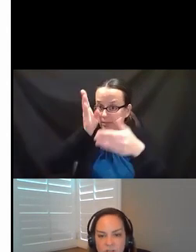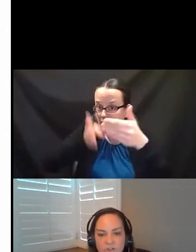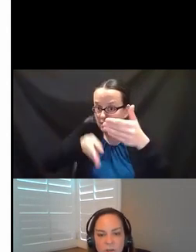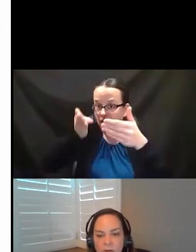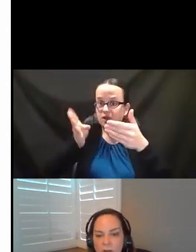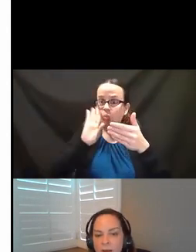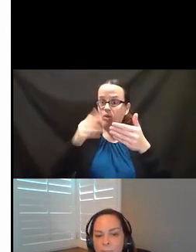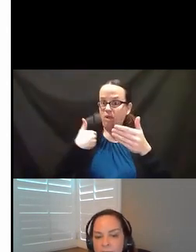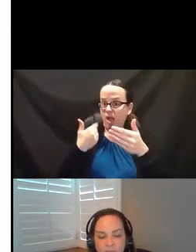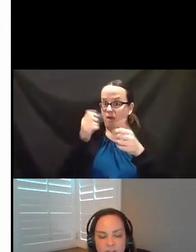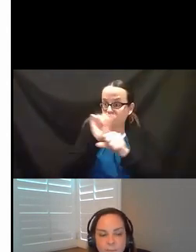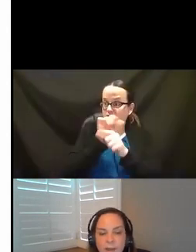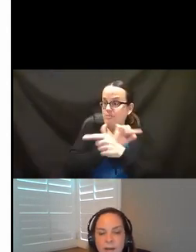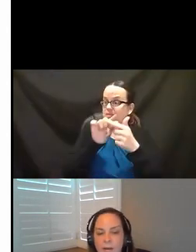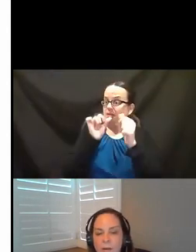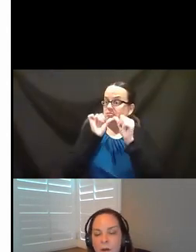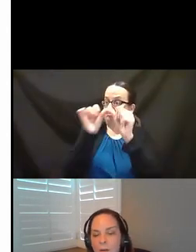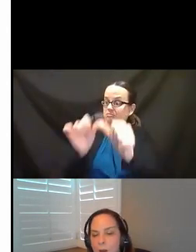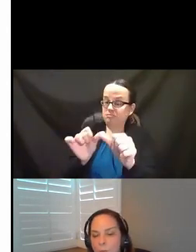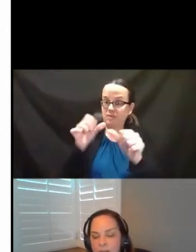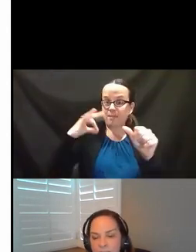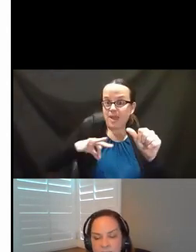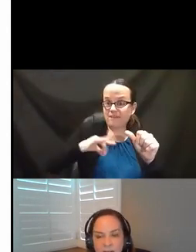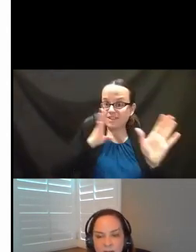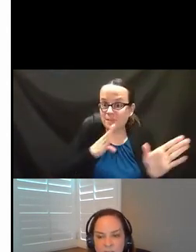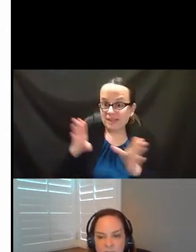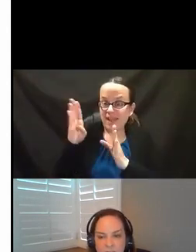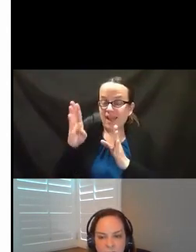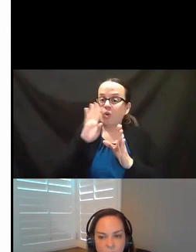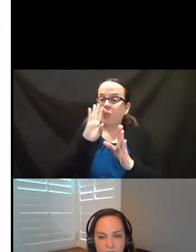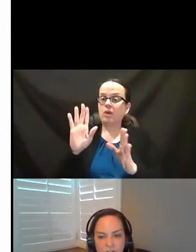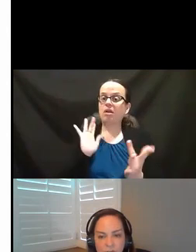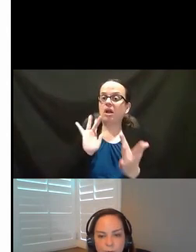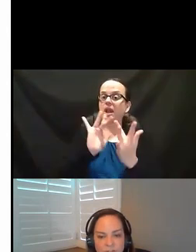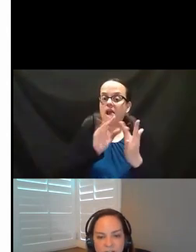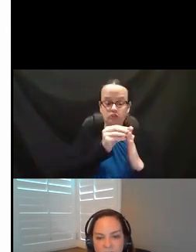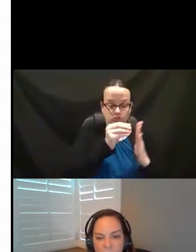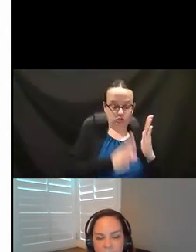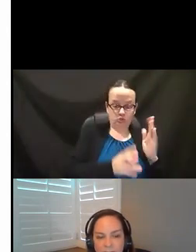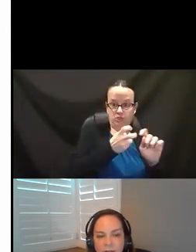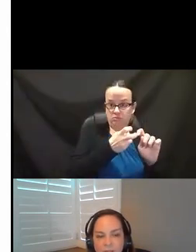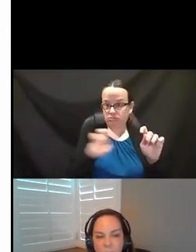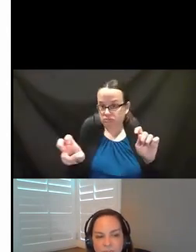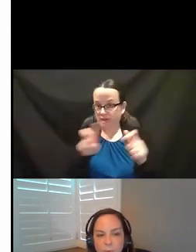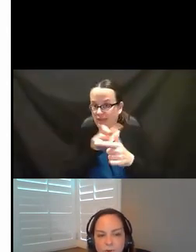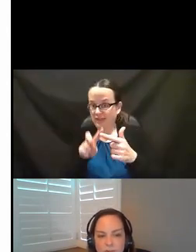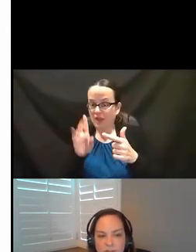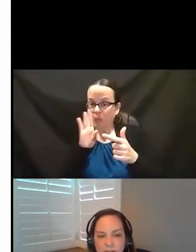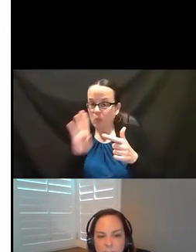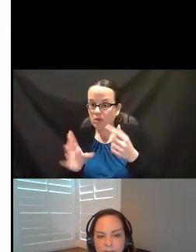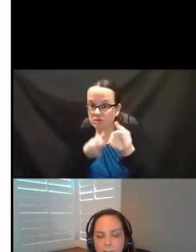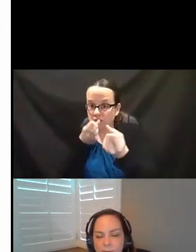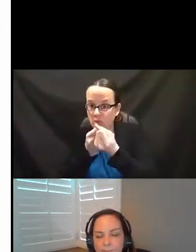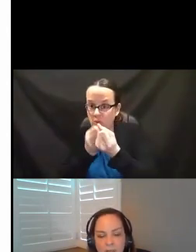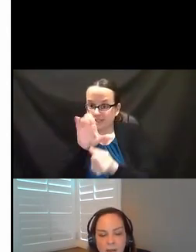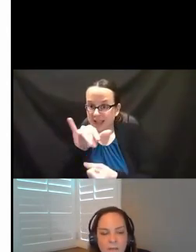job retention? Benefits planning? Are we going to connect the student to post-secondary ed that will support the